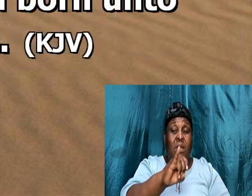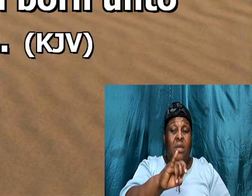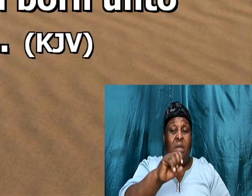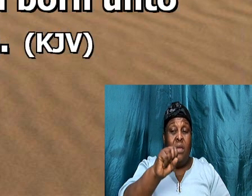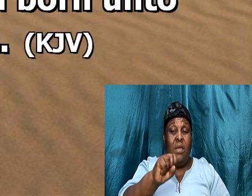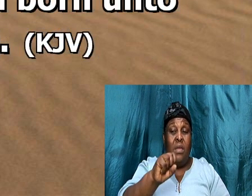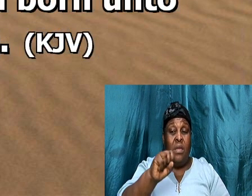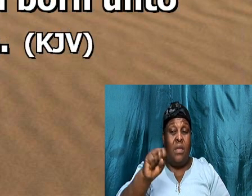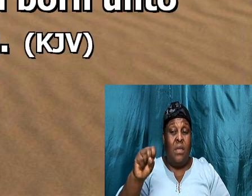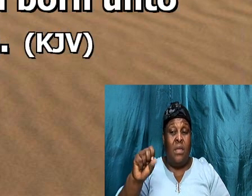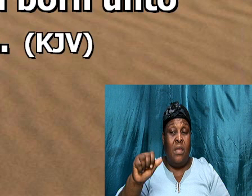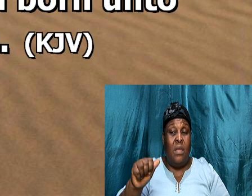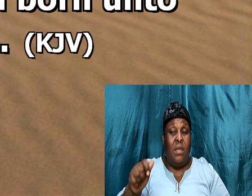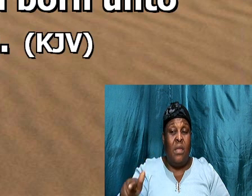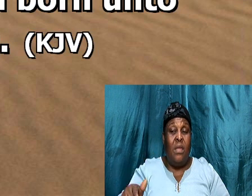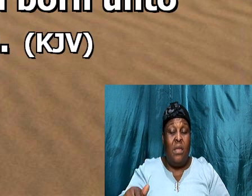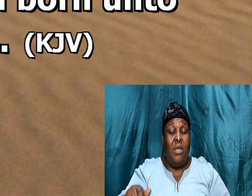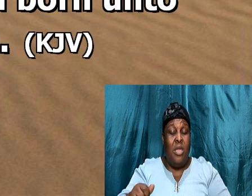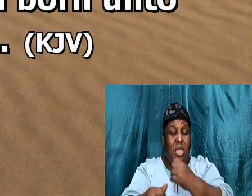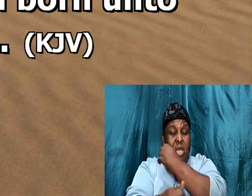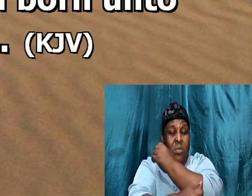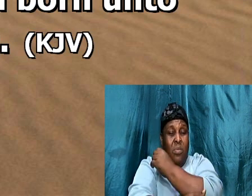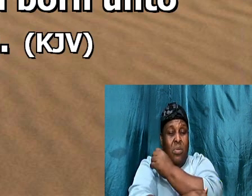held, a great feast,